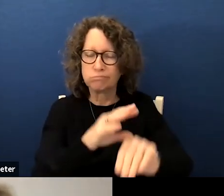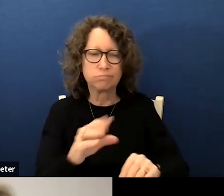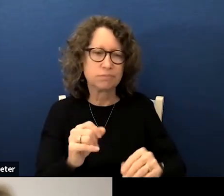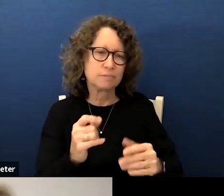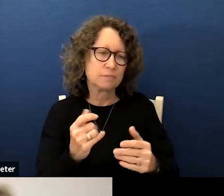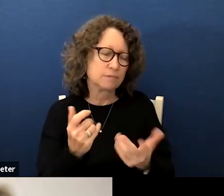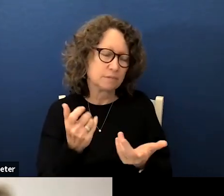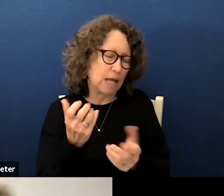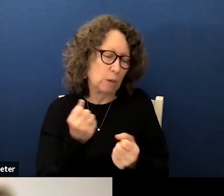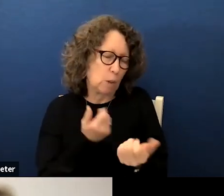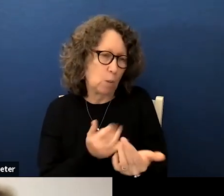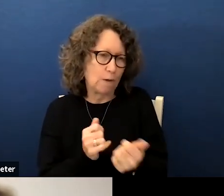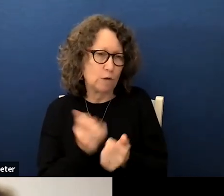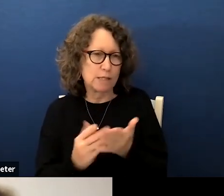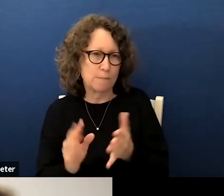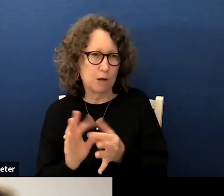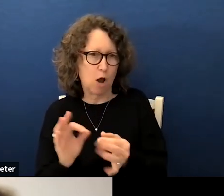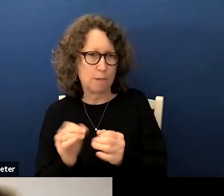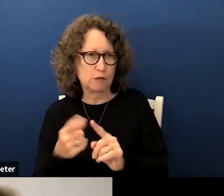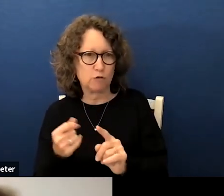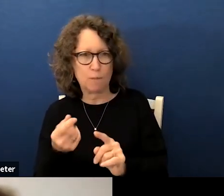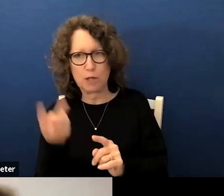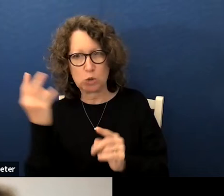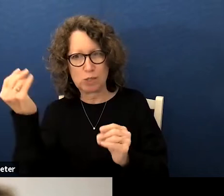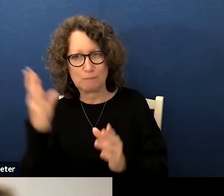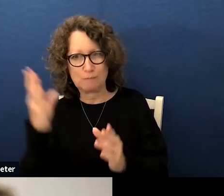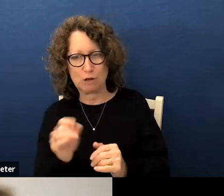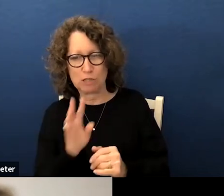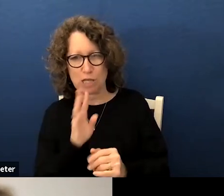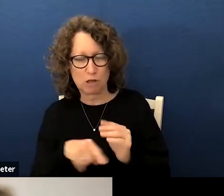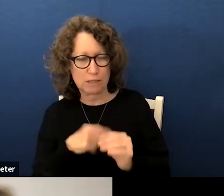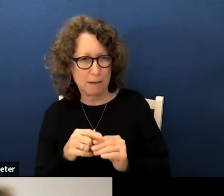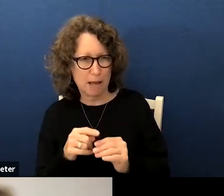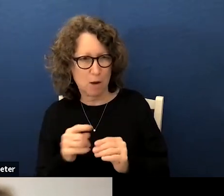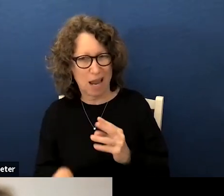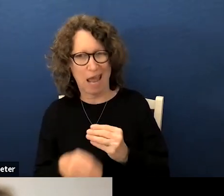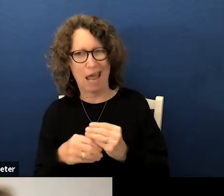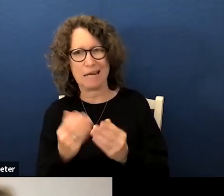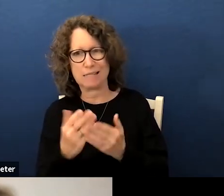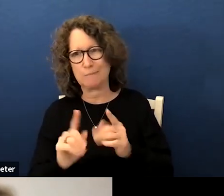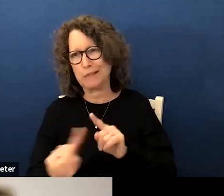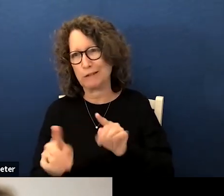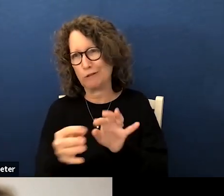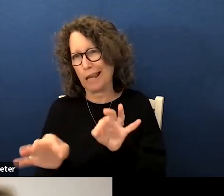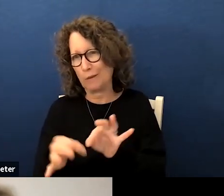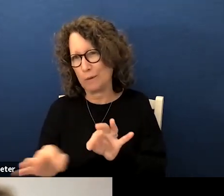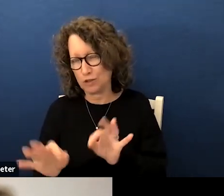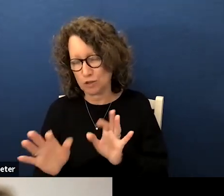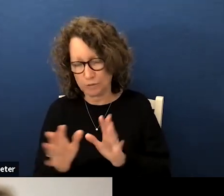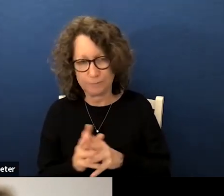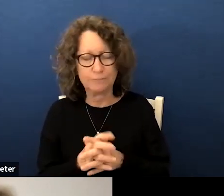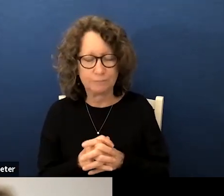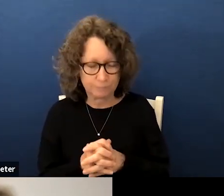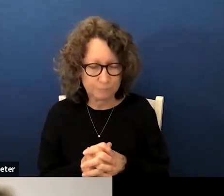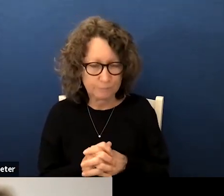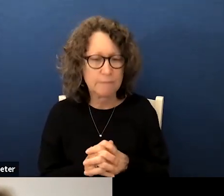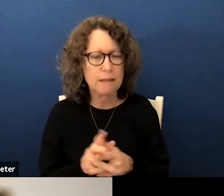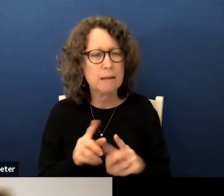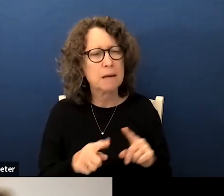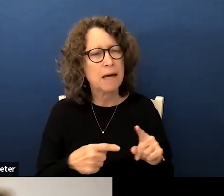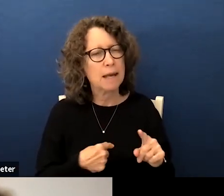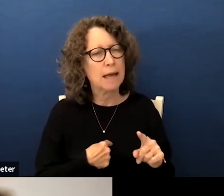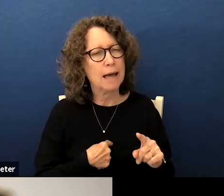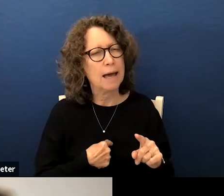comments from some of the um the two speakers that spoke about uh adding some different language in in this but i